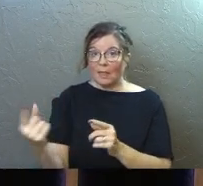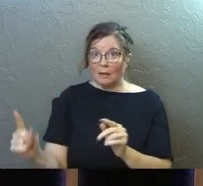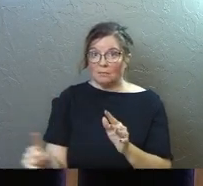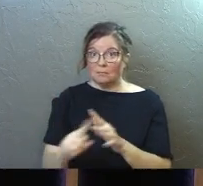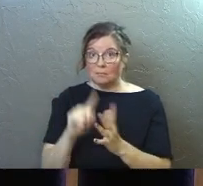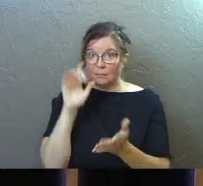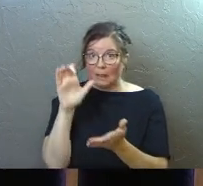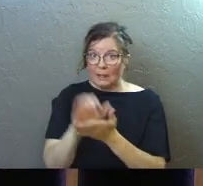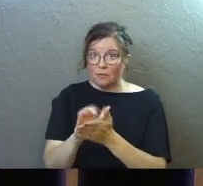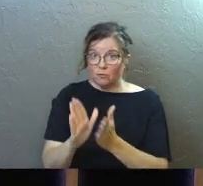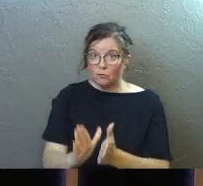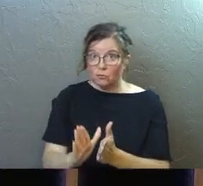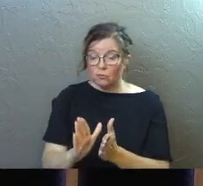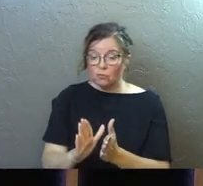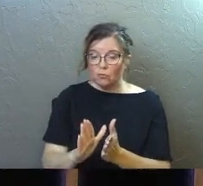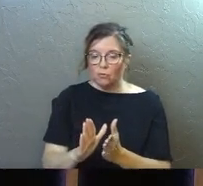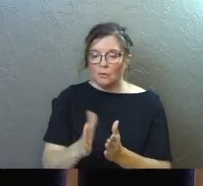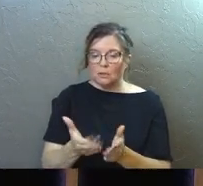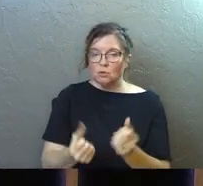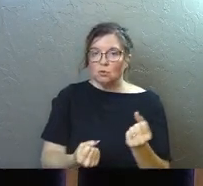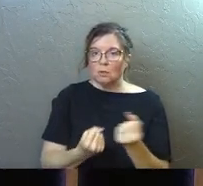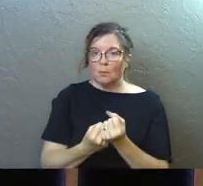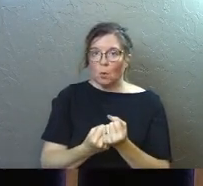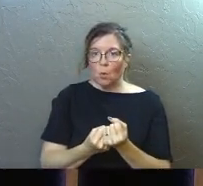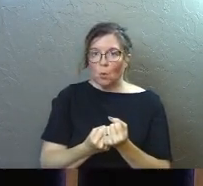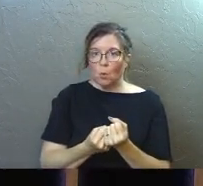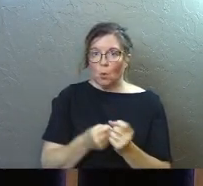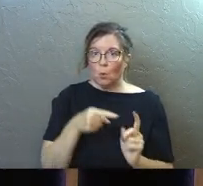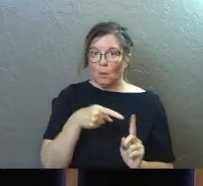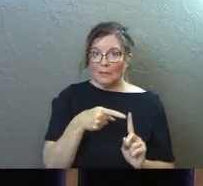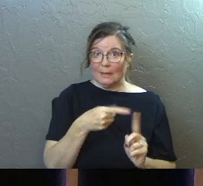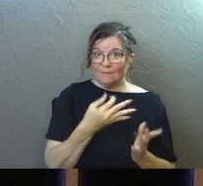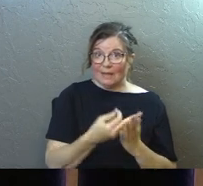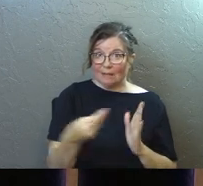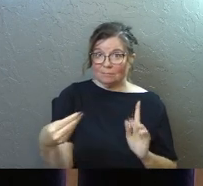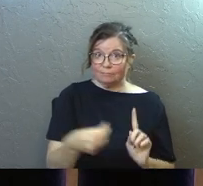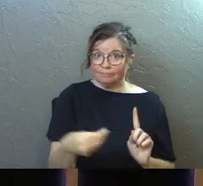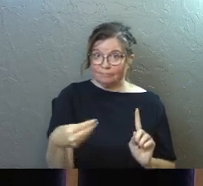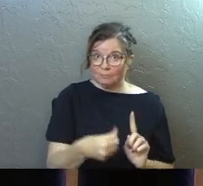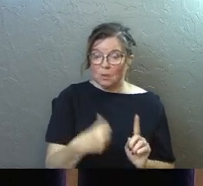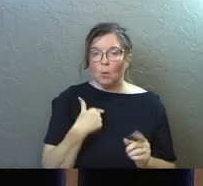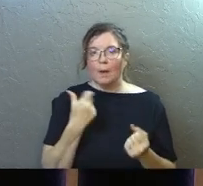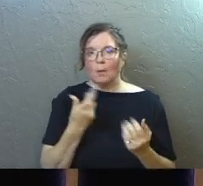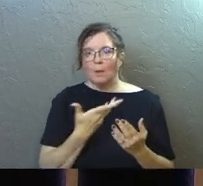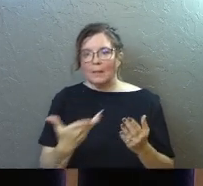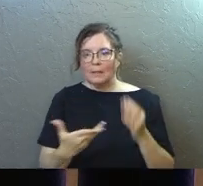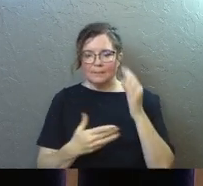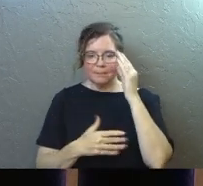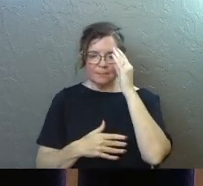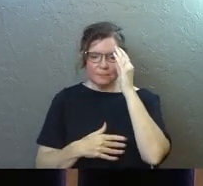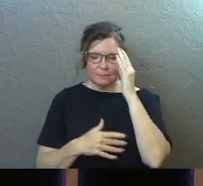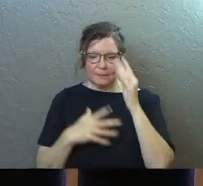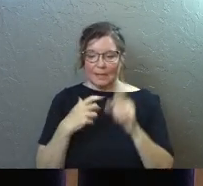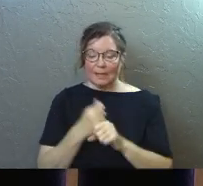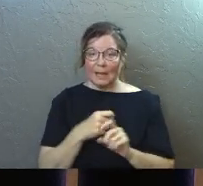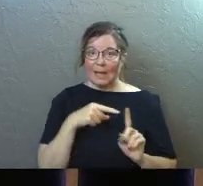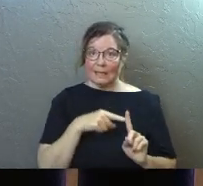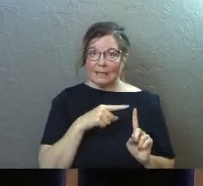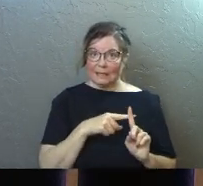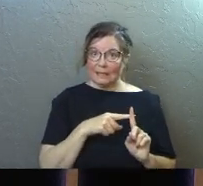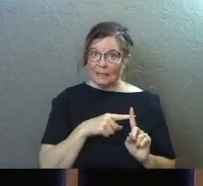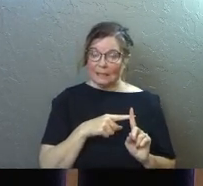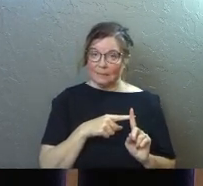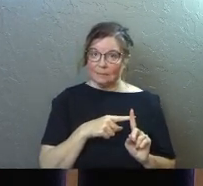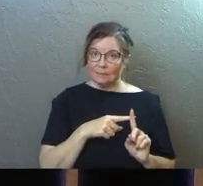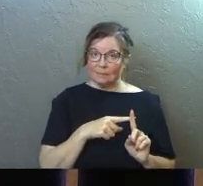came to Christ and became part of that church, he would ask them to support him financially. Right? So I did multiple things that got him where